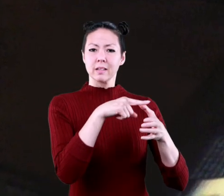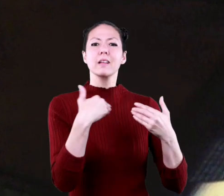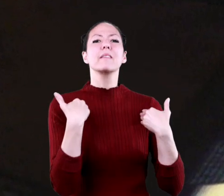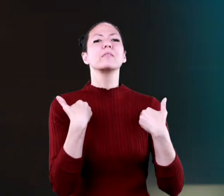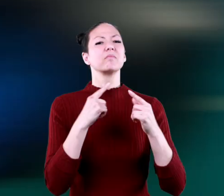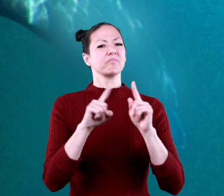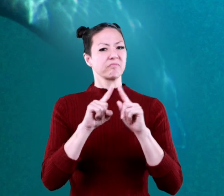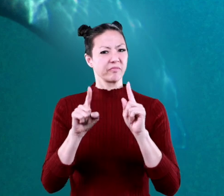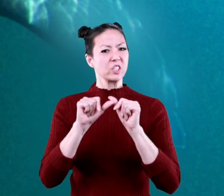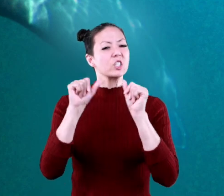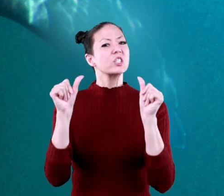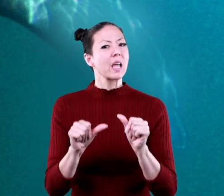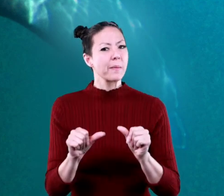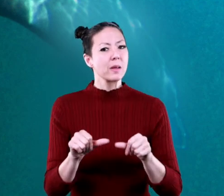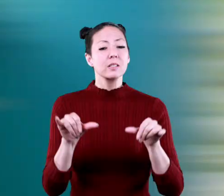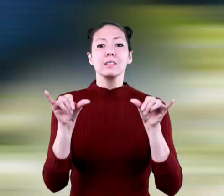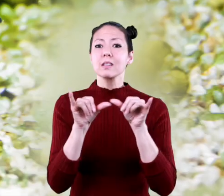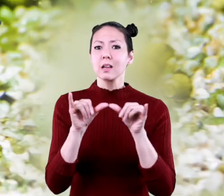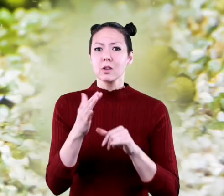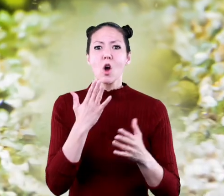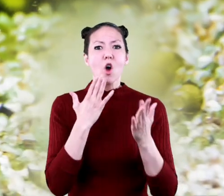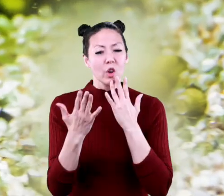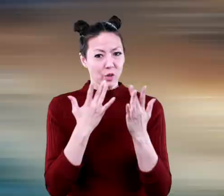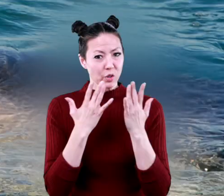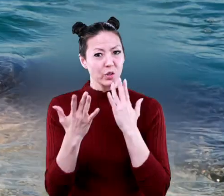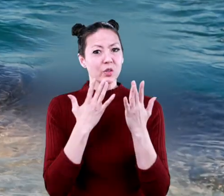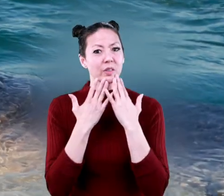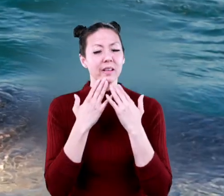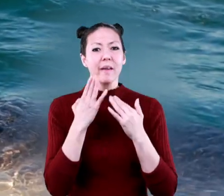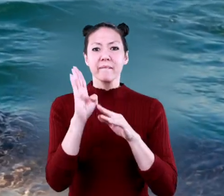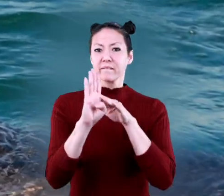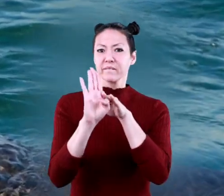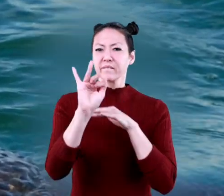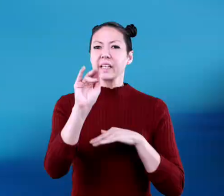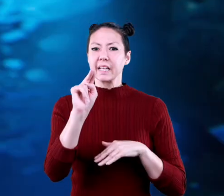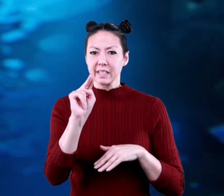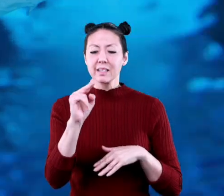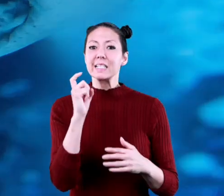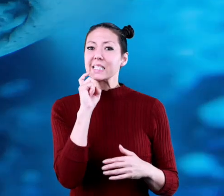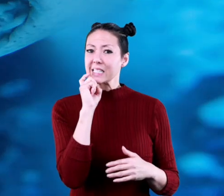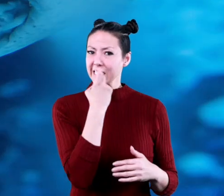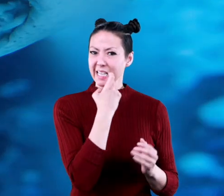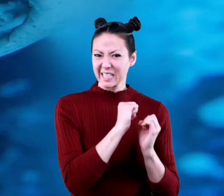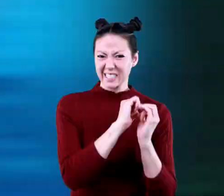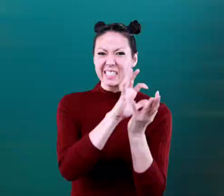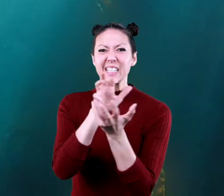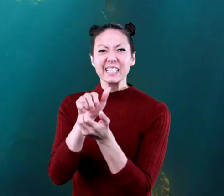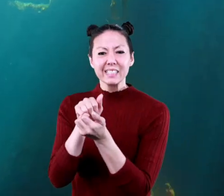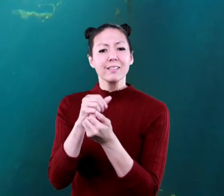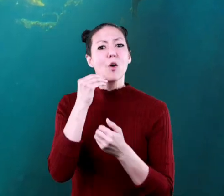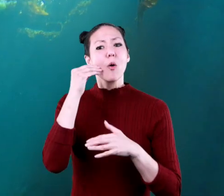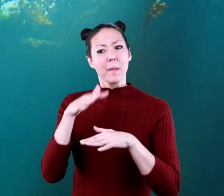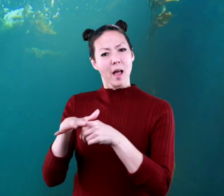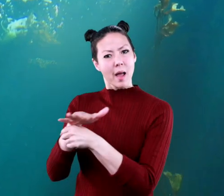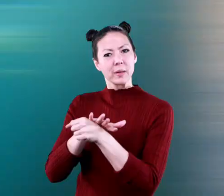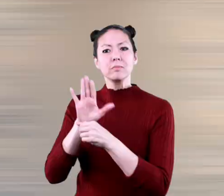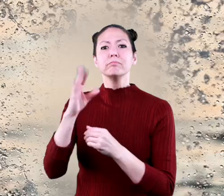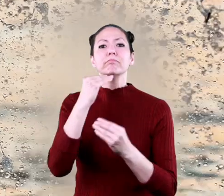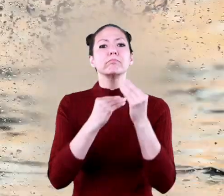shapes, sizes, colors, fins, teeth, habitat,